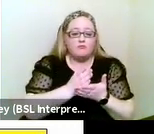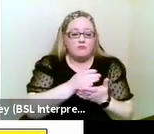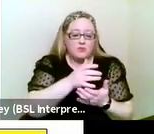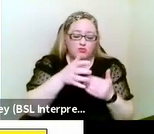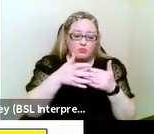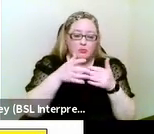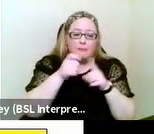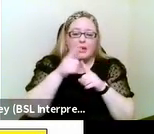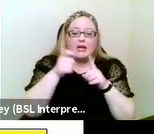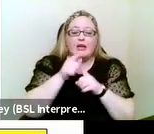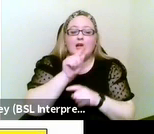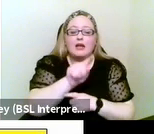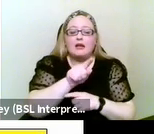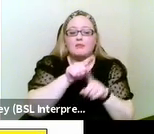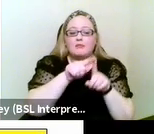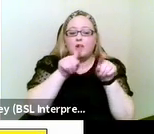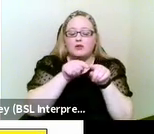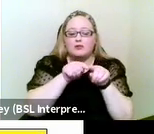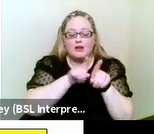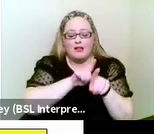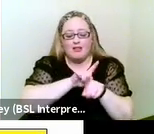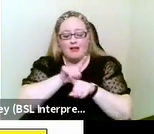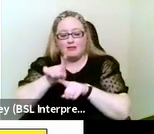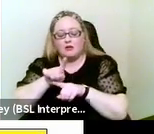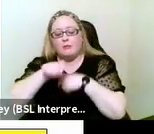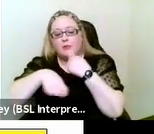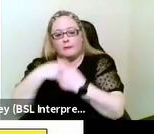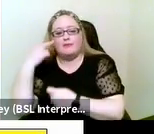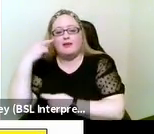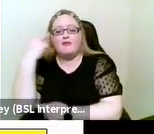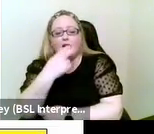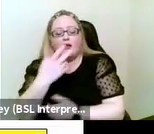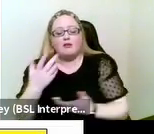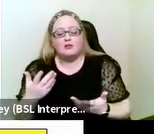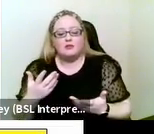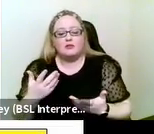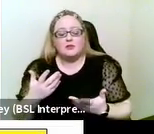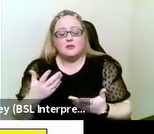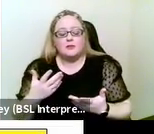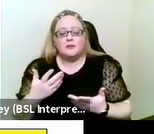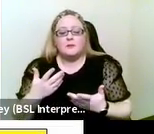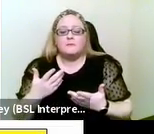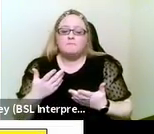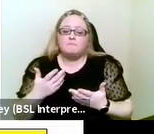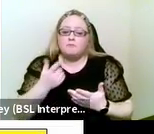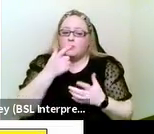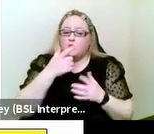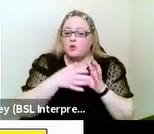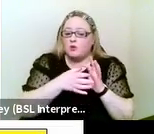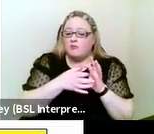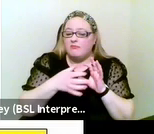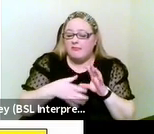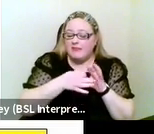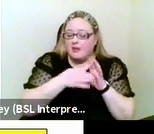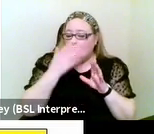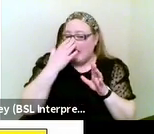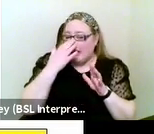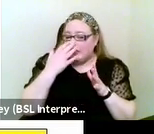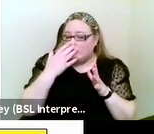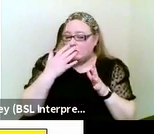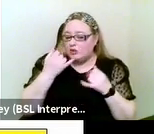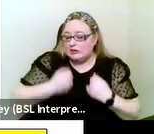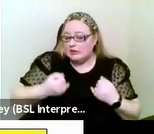acquire deafblindness later in life, perhaps as a result of age-related conditions.